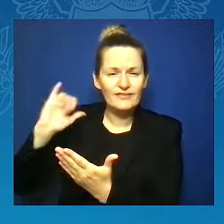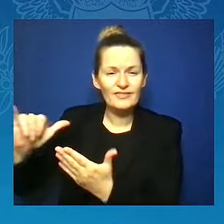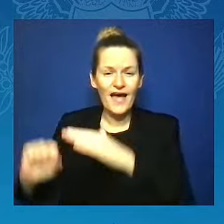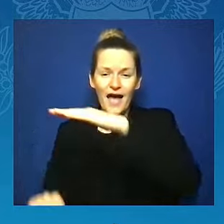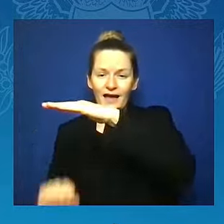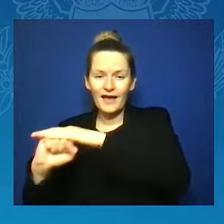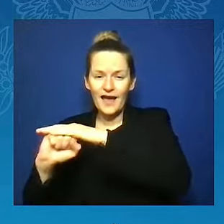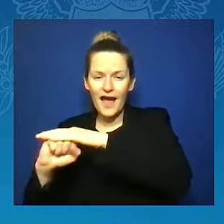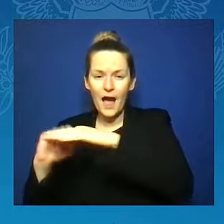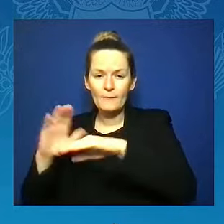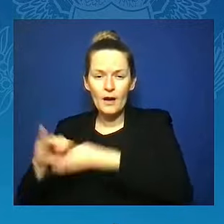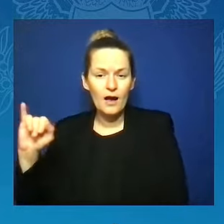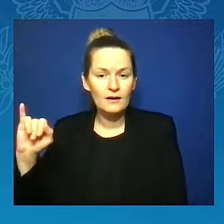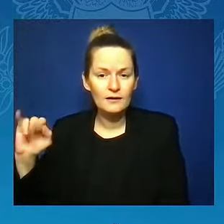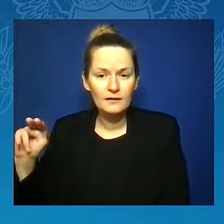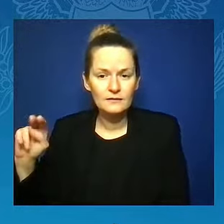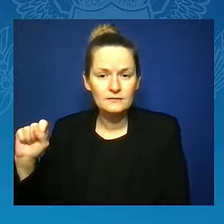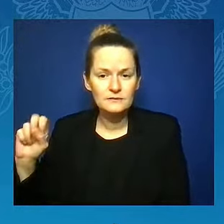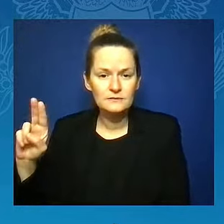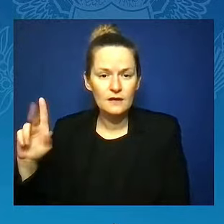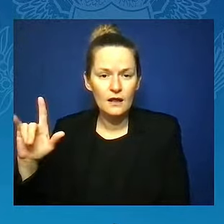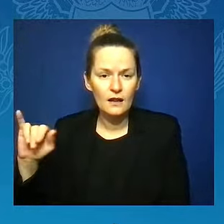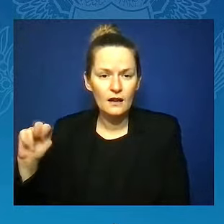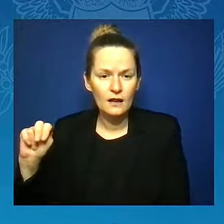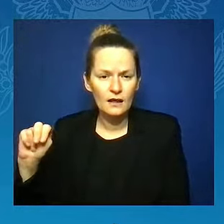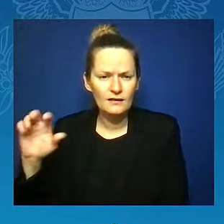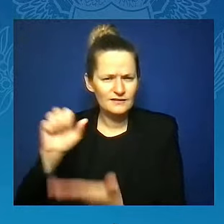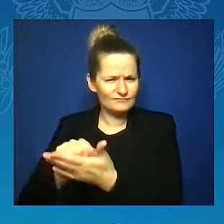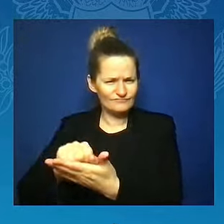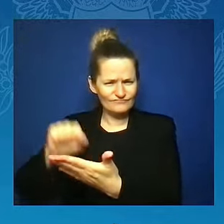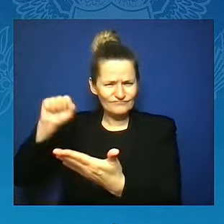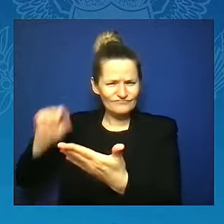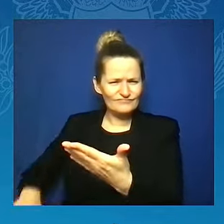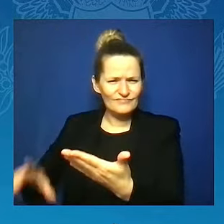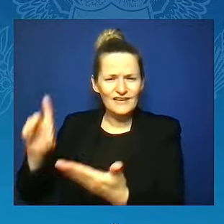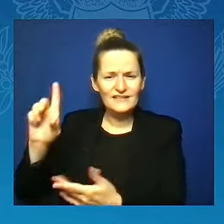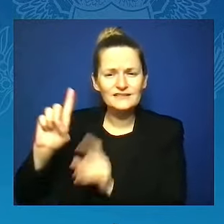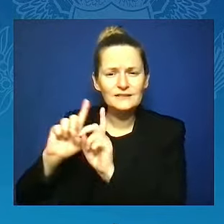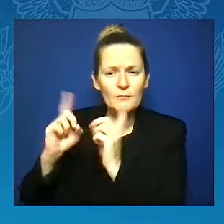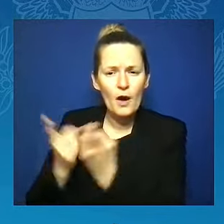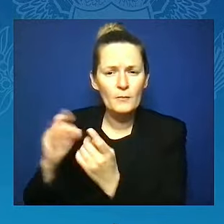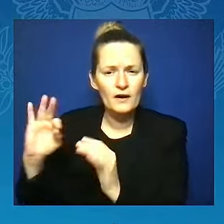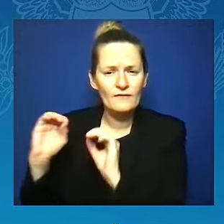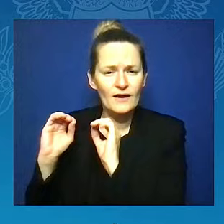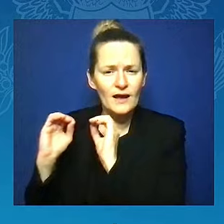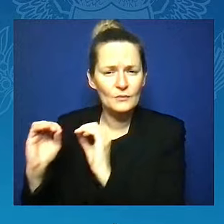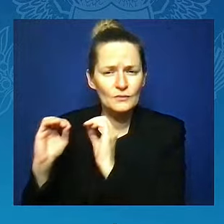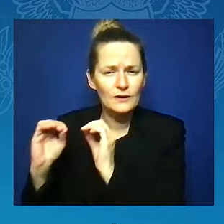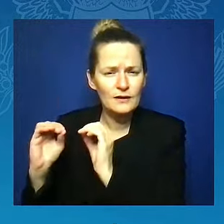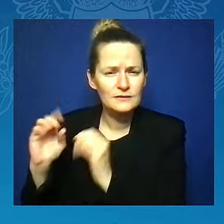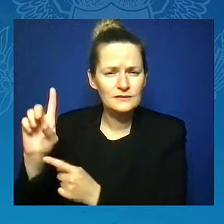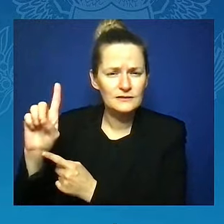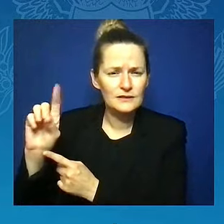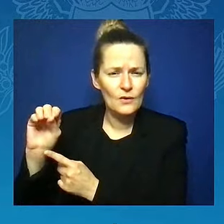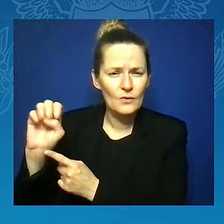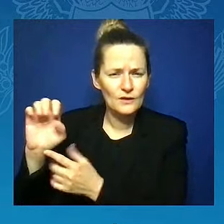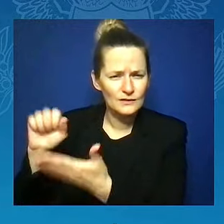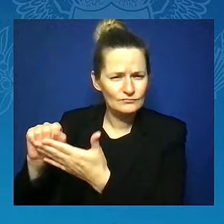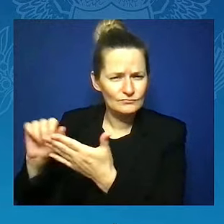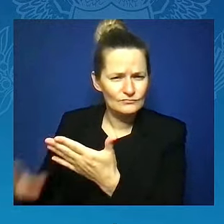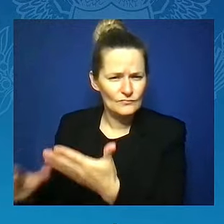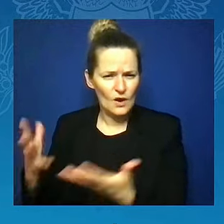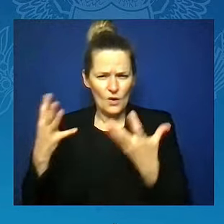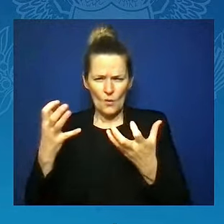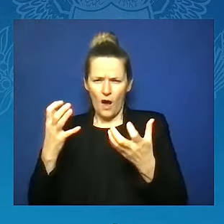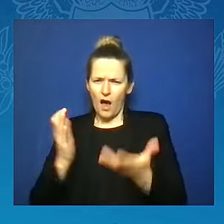programs like Head Start, which would take away preschool for hundreds of thousands of children in our